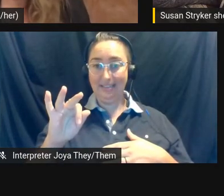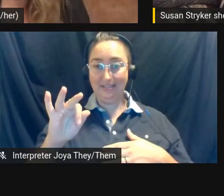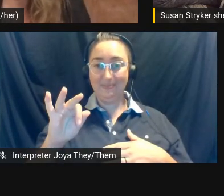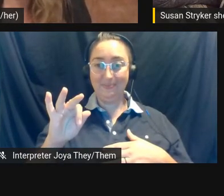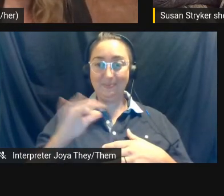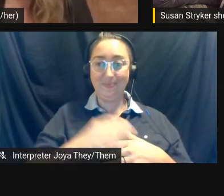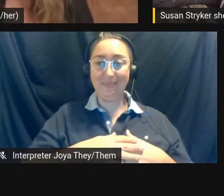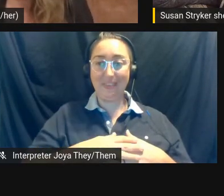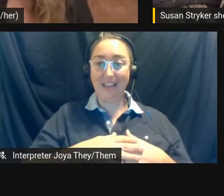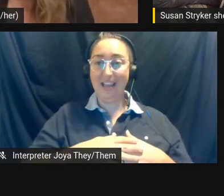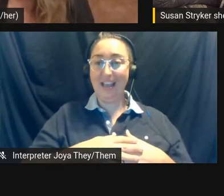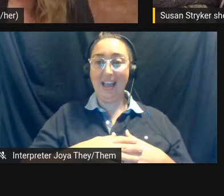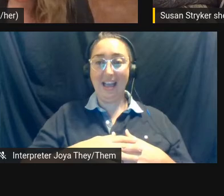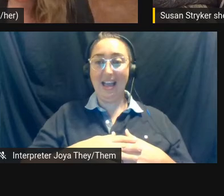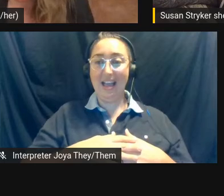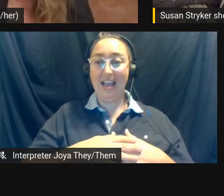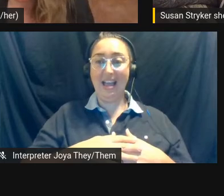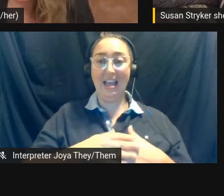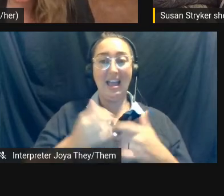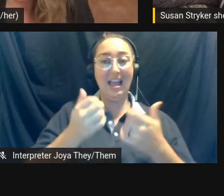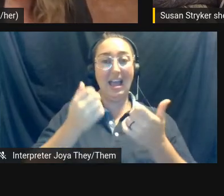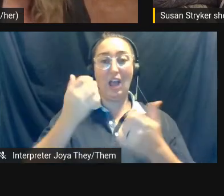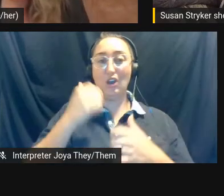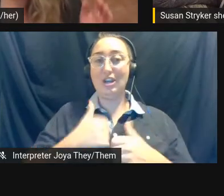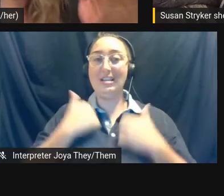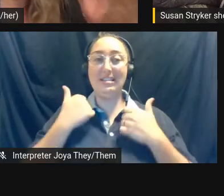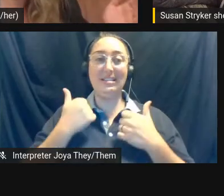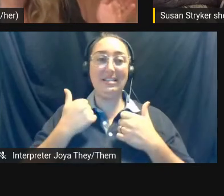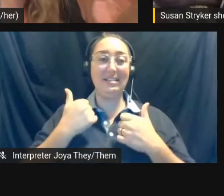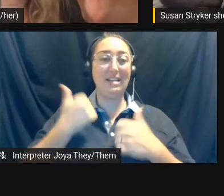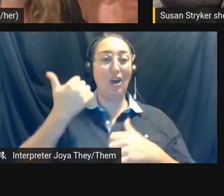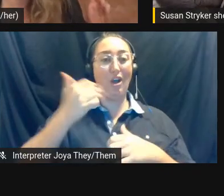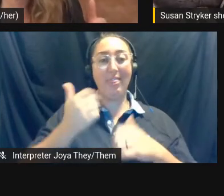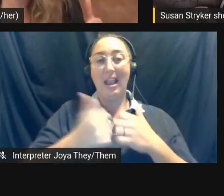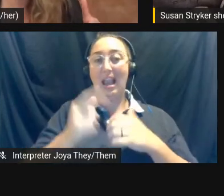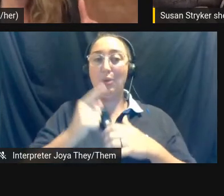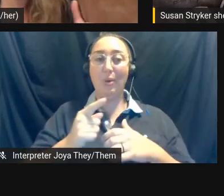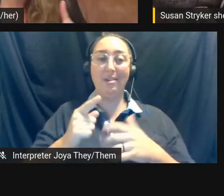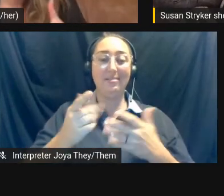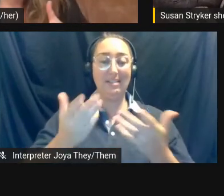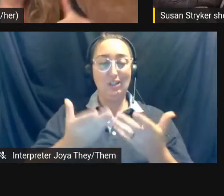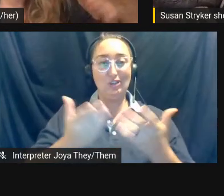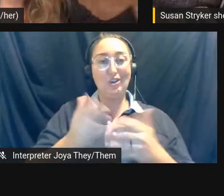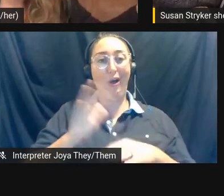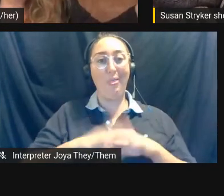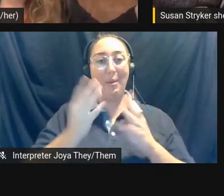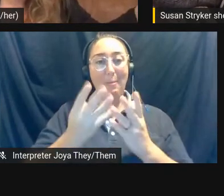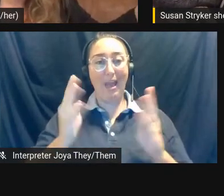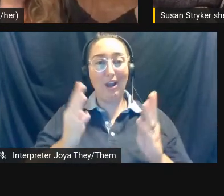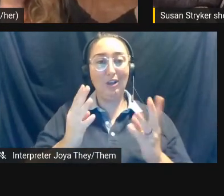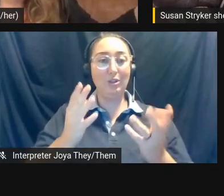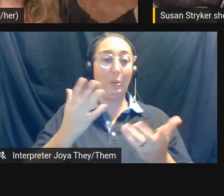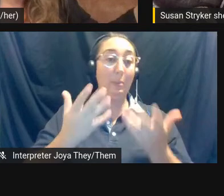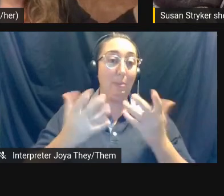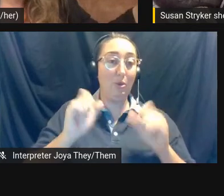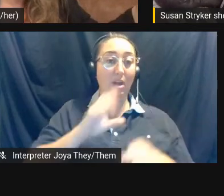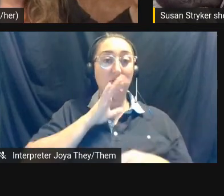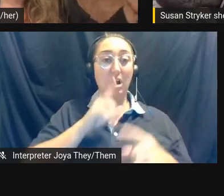everyone else on the panel. So I would love to hear you either speak to what it felt like to look back at these, um,